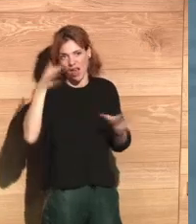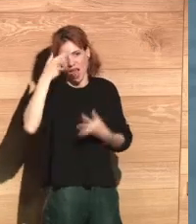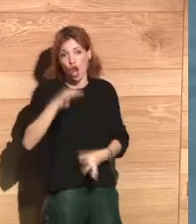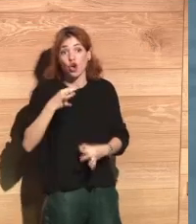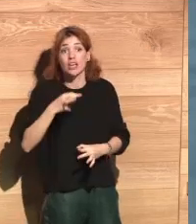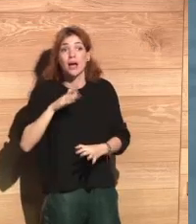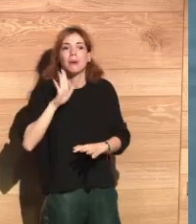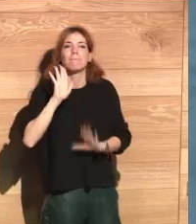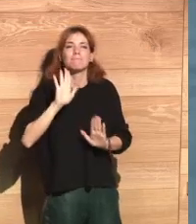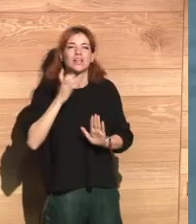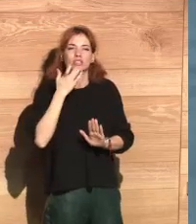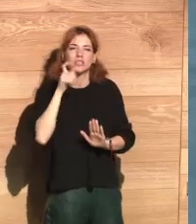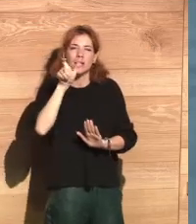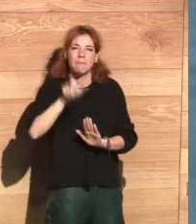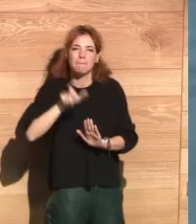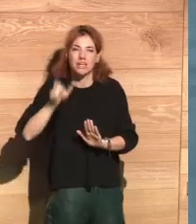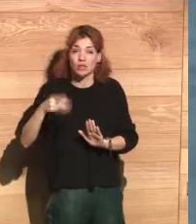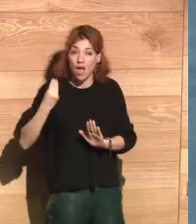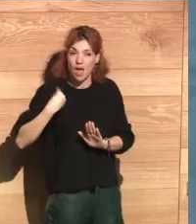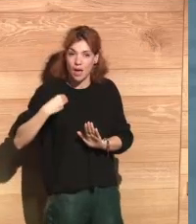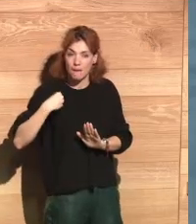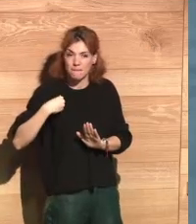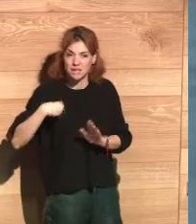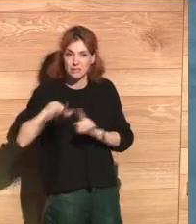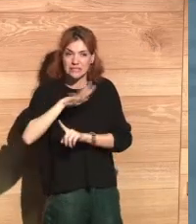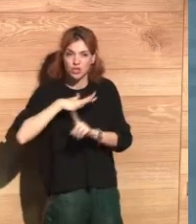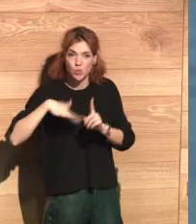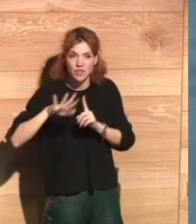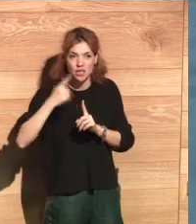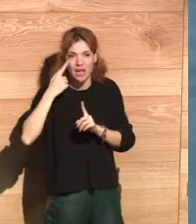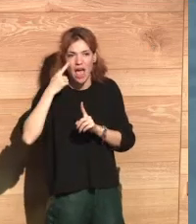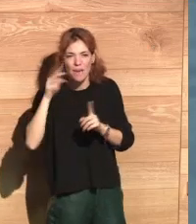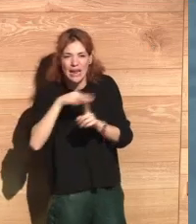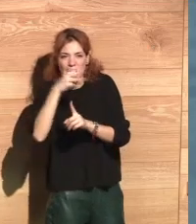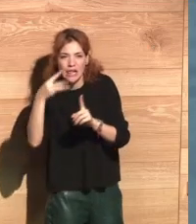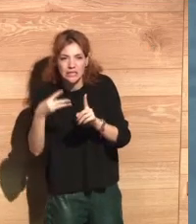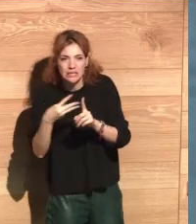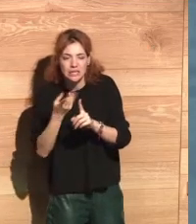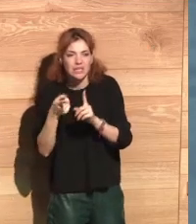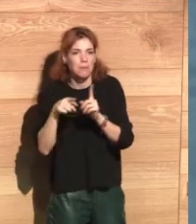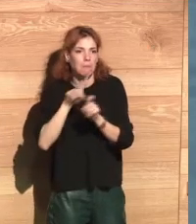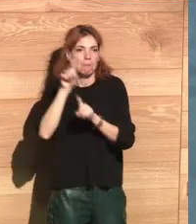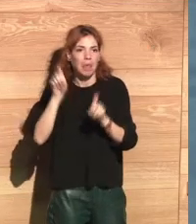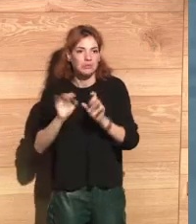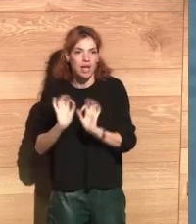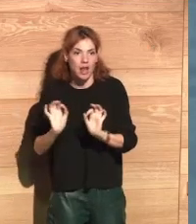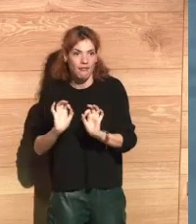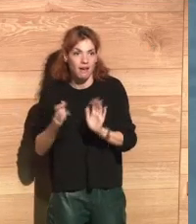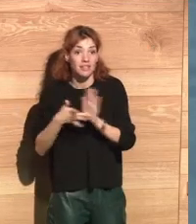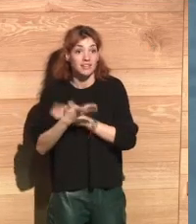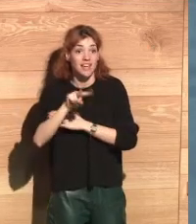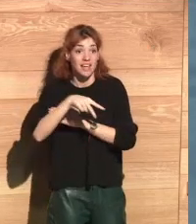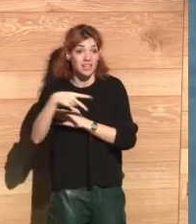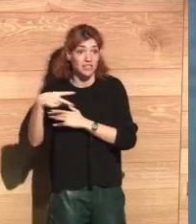an issue regarding privacy, your answer is very clear. But if we took these people and put them into,